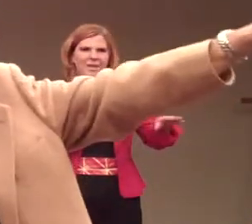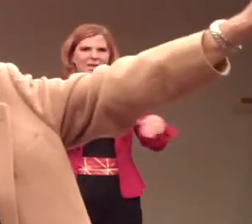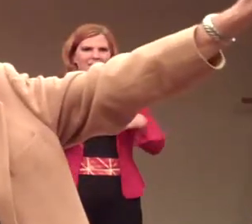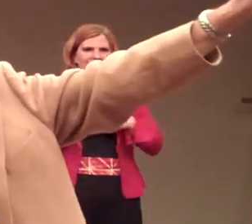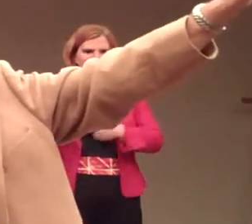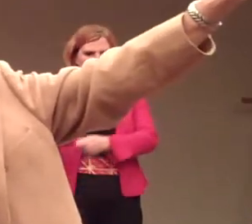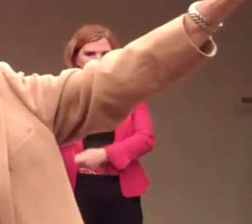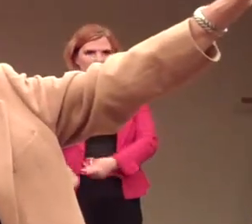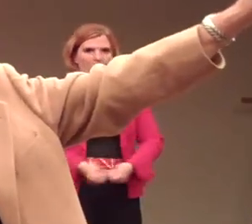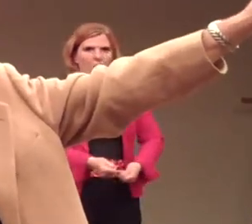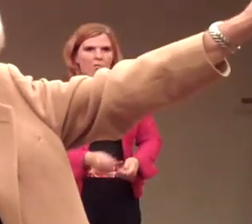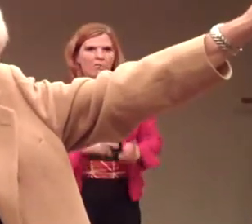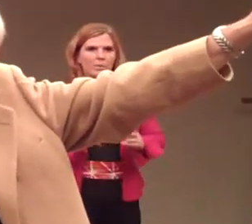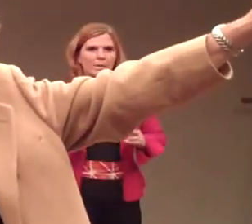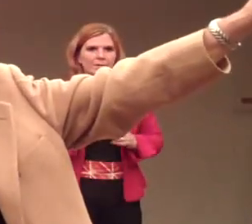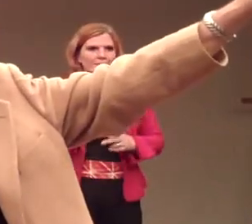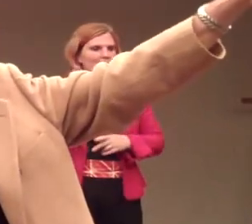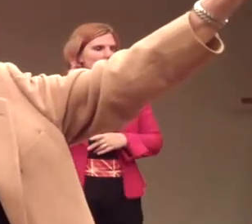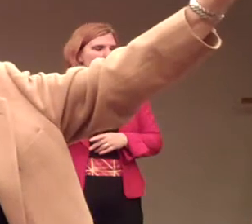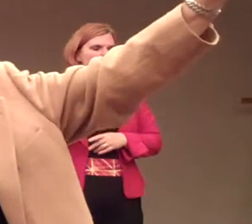miniature golf? No.